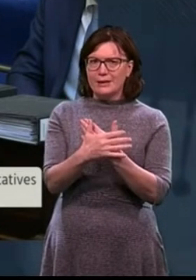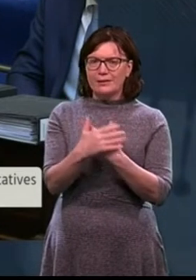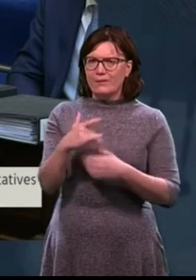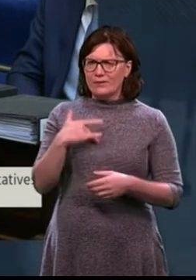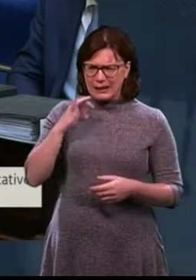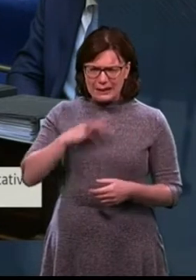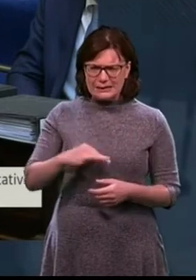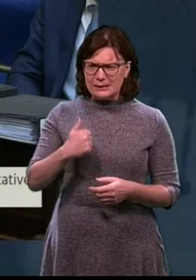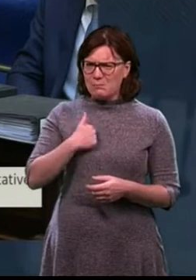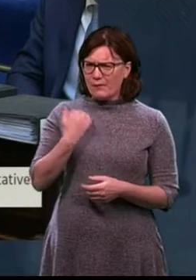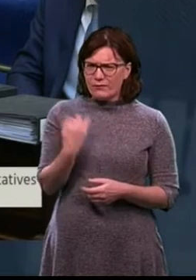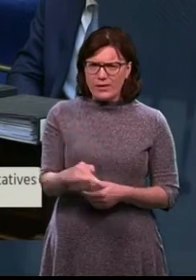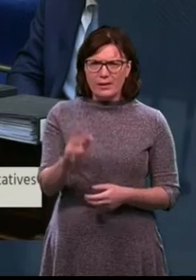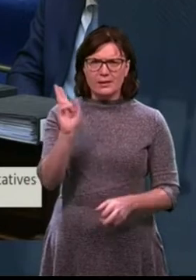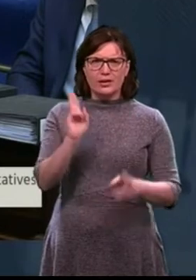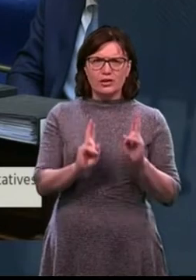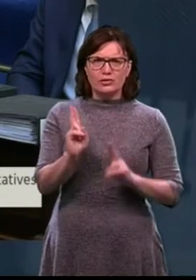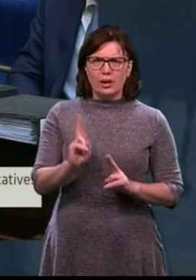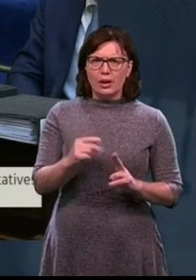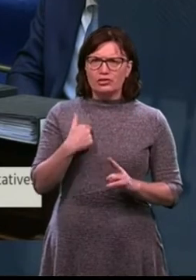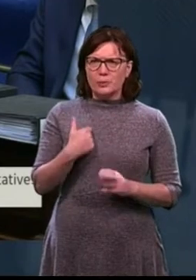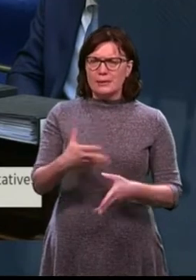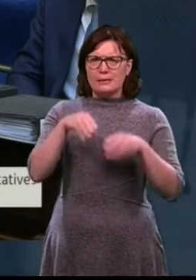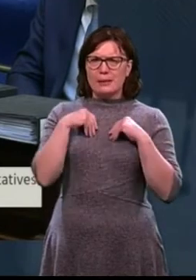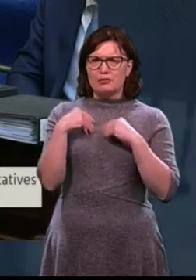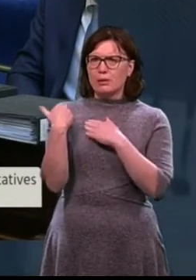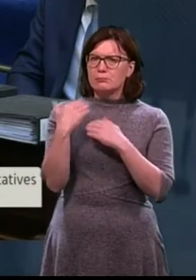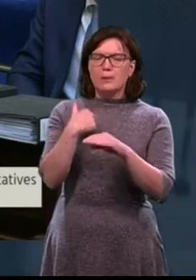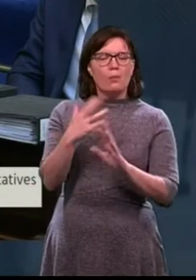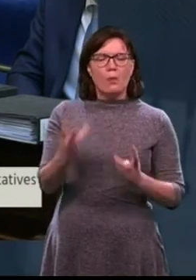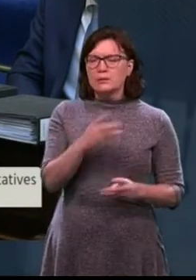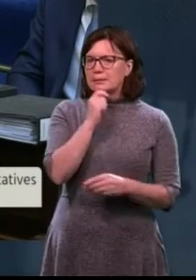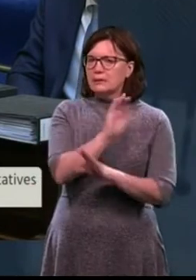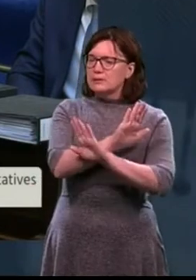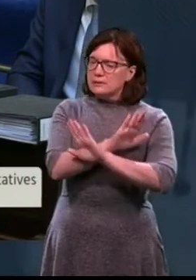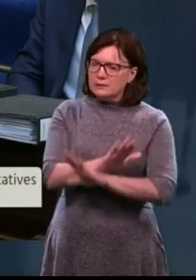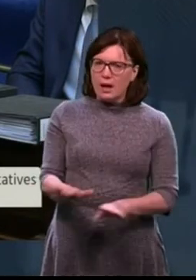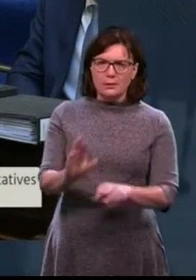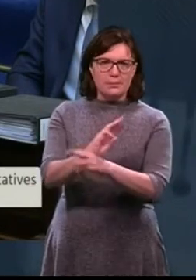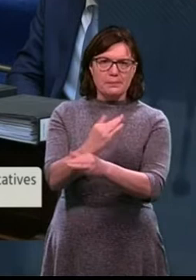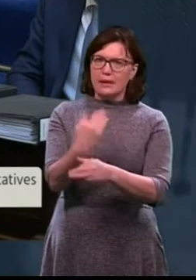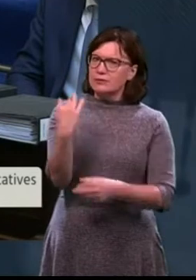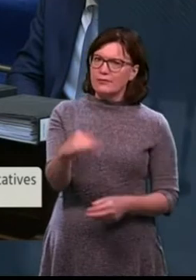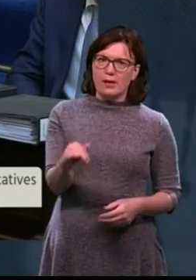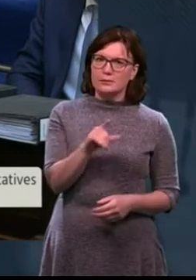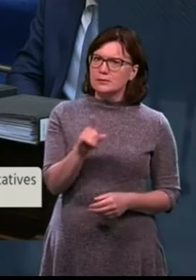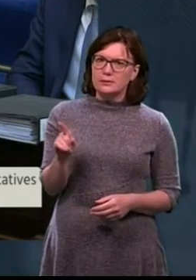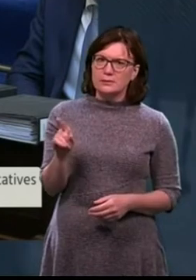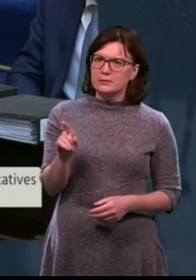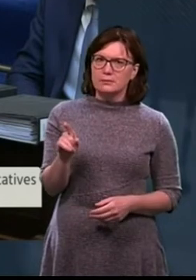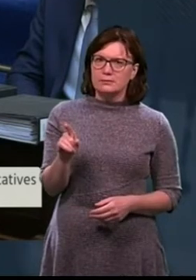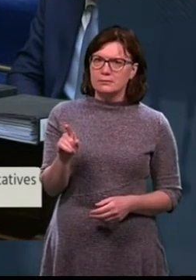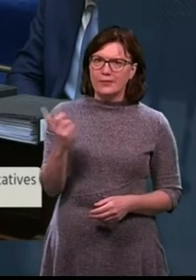that, that she was taking on some of the guilt herself in terms of what had happened. It's not the parents' fault. They will go by what is,